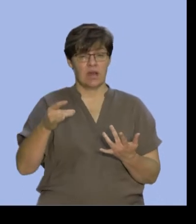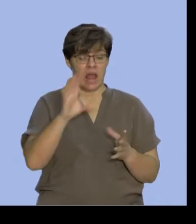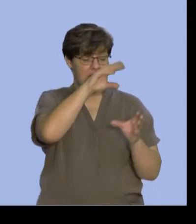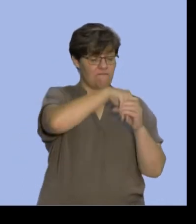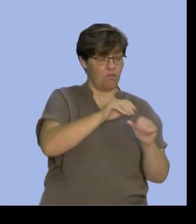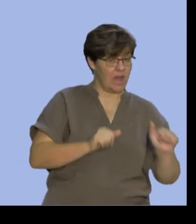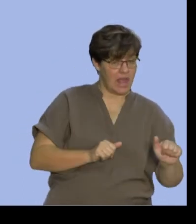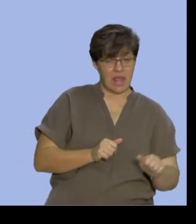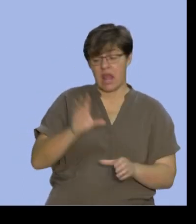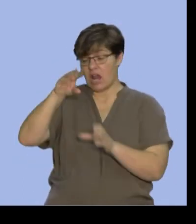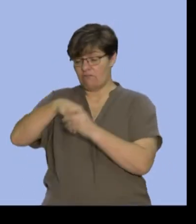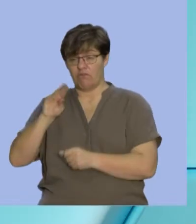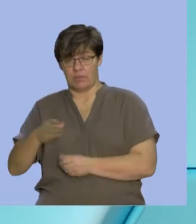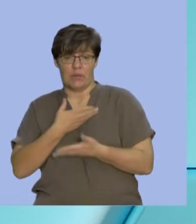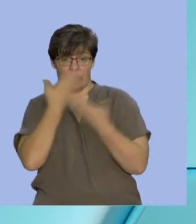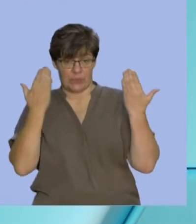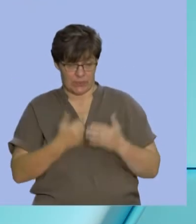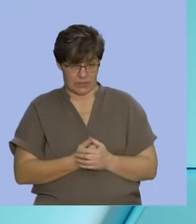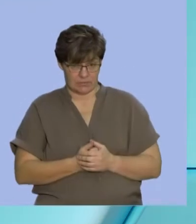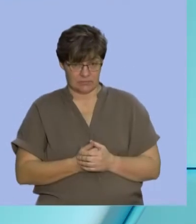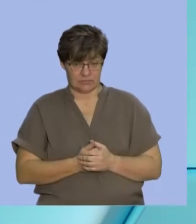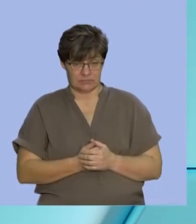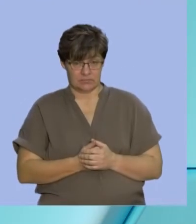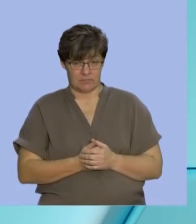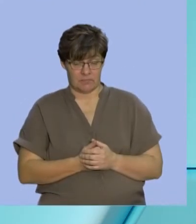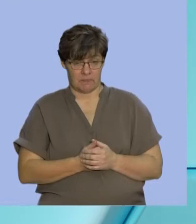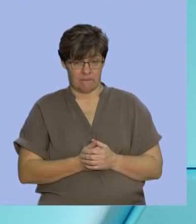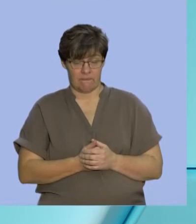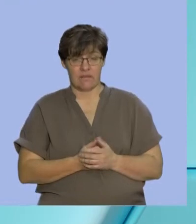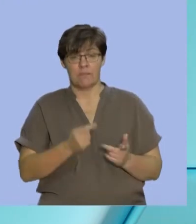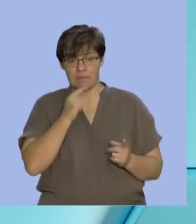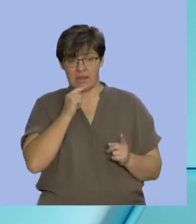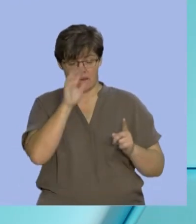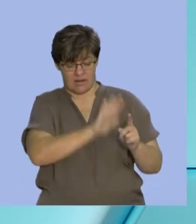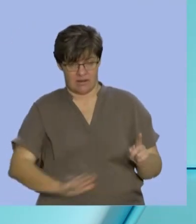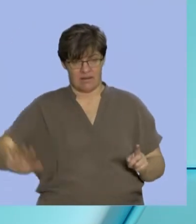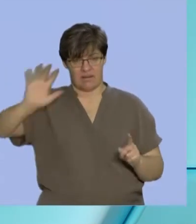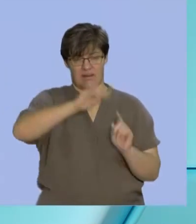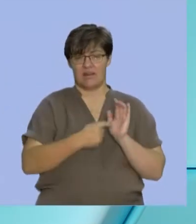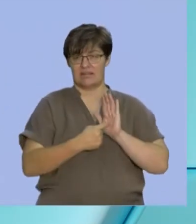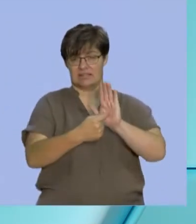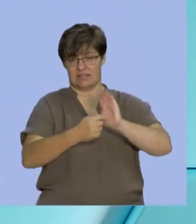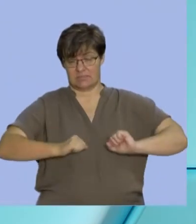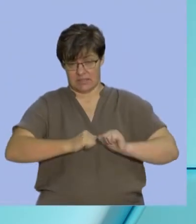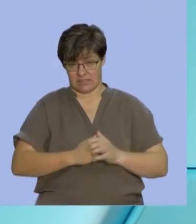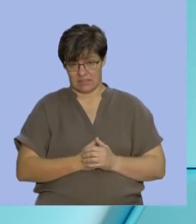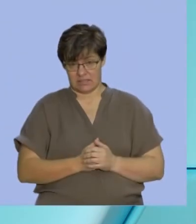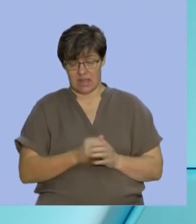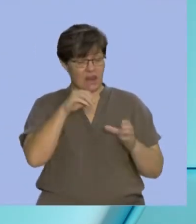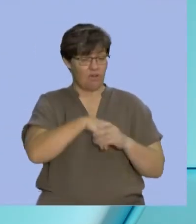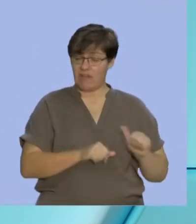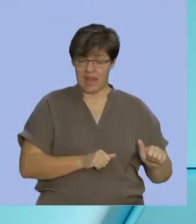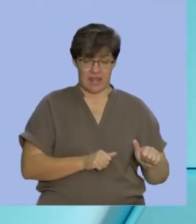and not in B. In other words, it's in the sample space. It's not in A. It's one of those